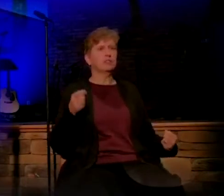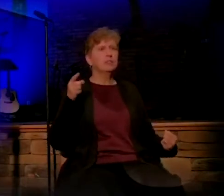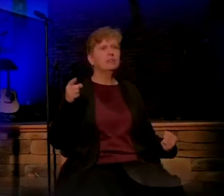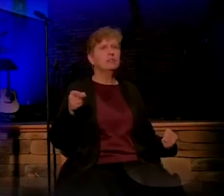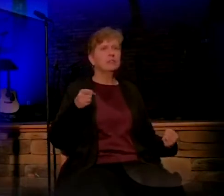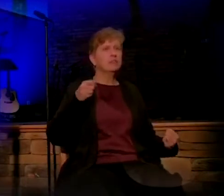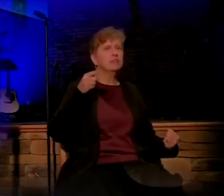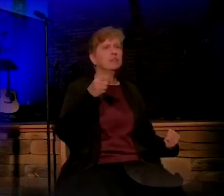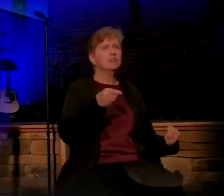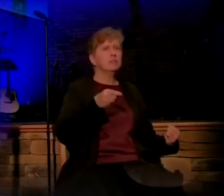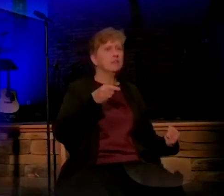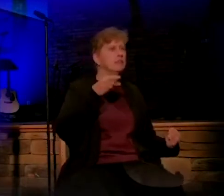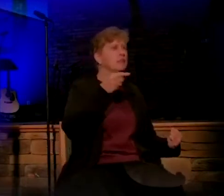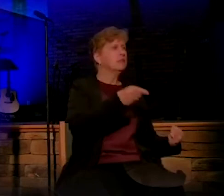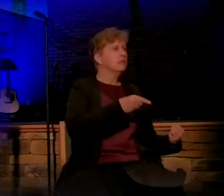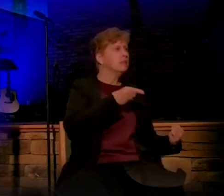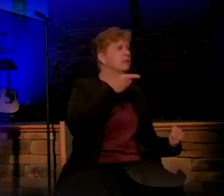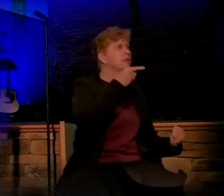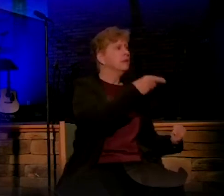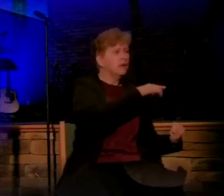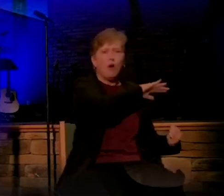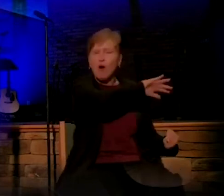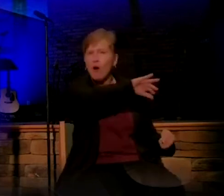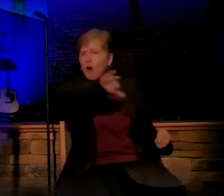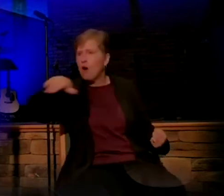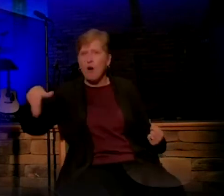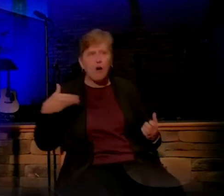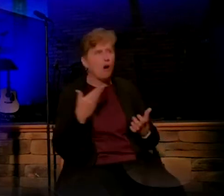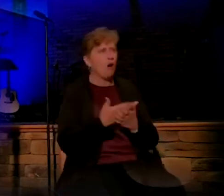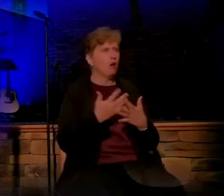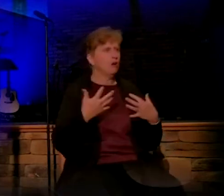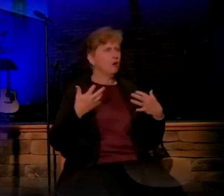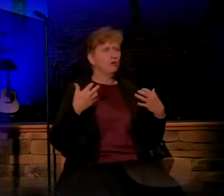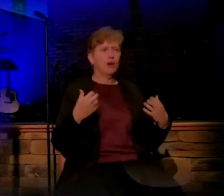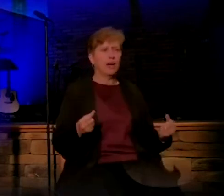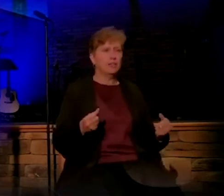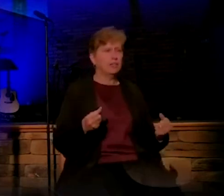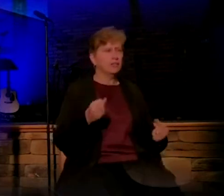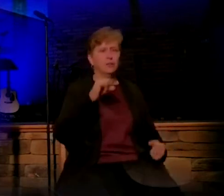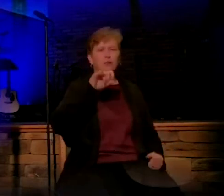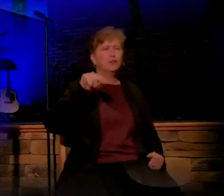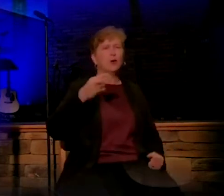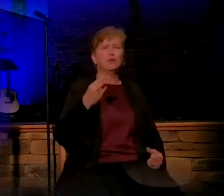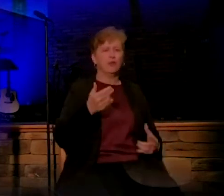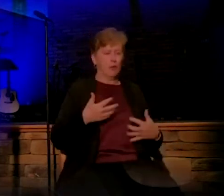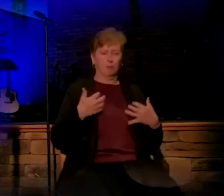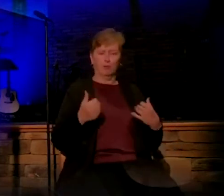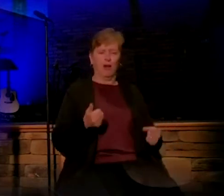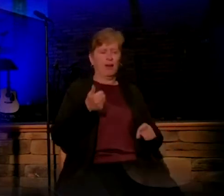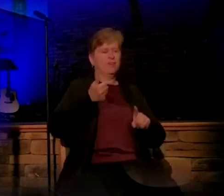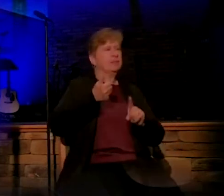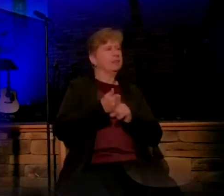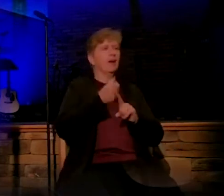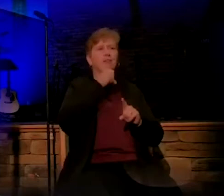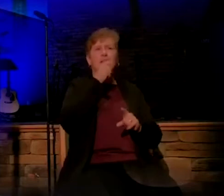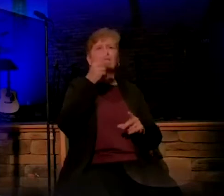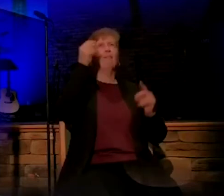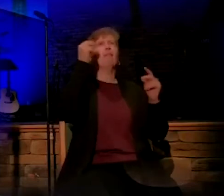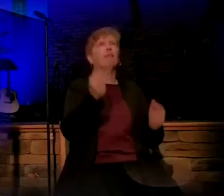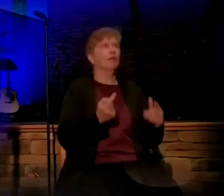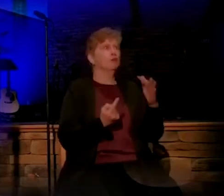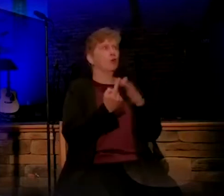Joseph's brave self didn't suddenly show up. No, God showed up.